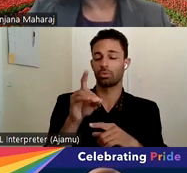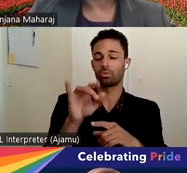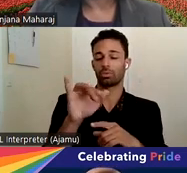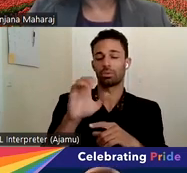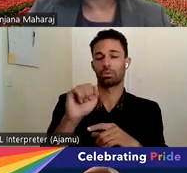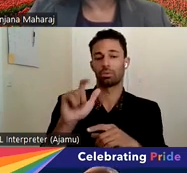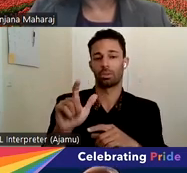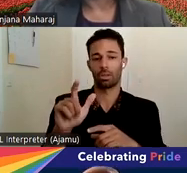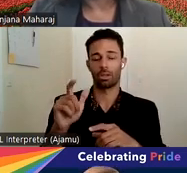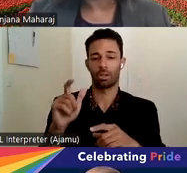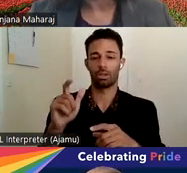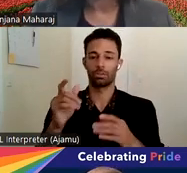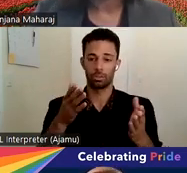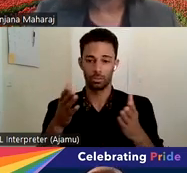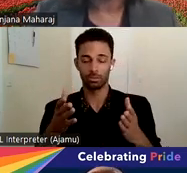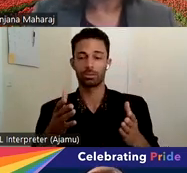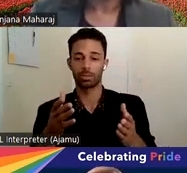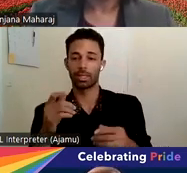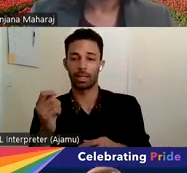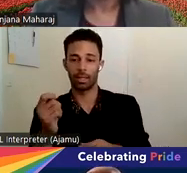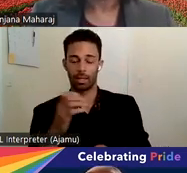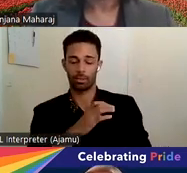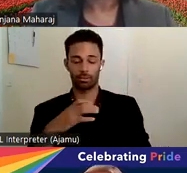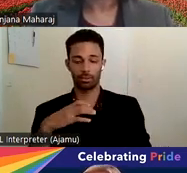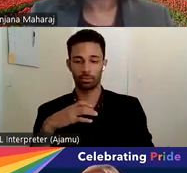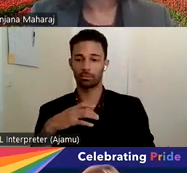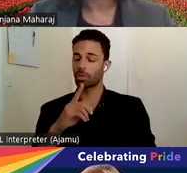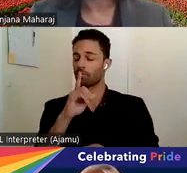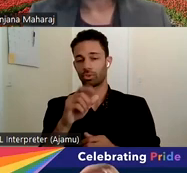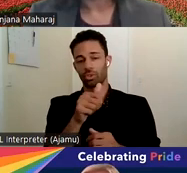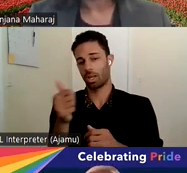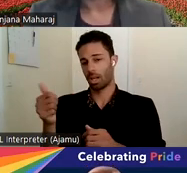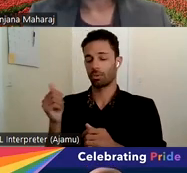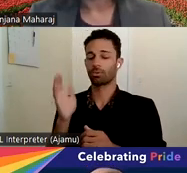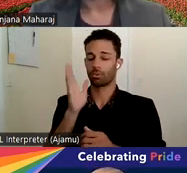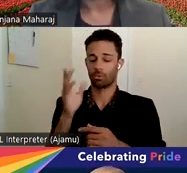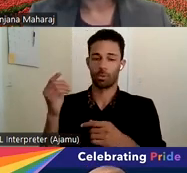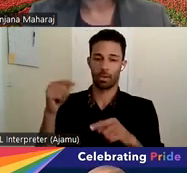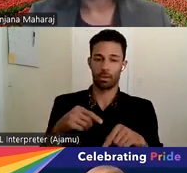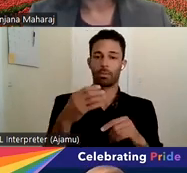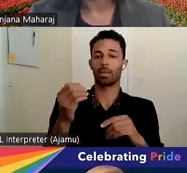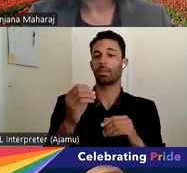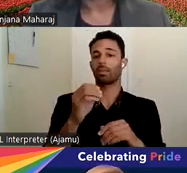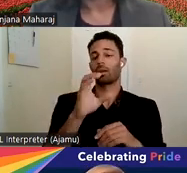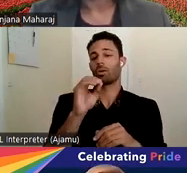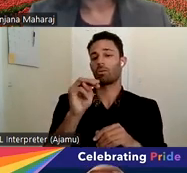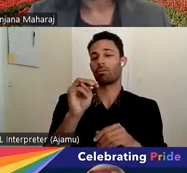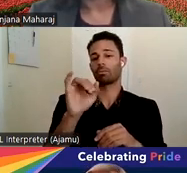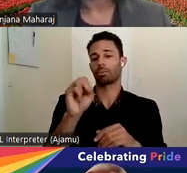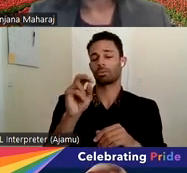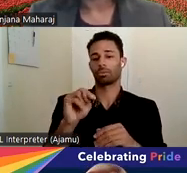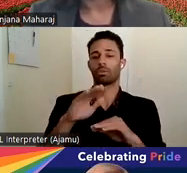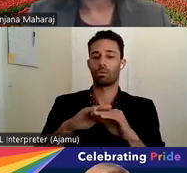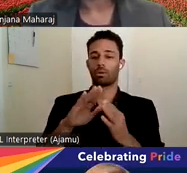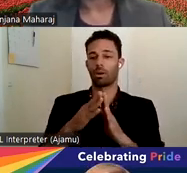Department of Justice, and I'm certain that others will be joining us. We also have the Commission on Aging here with us today, and did